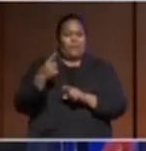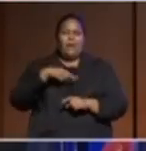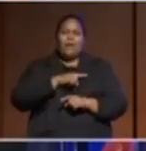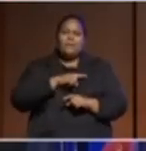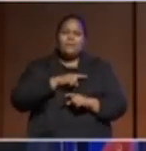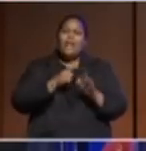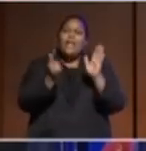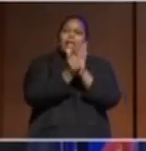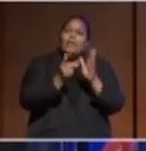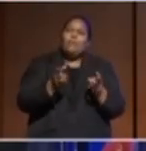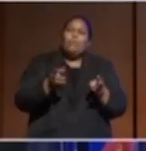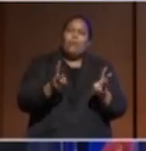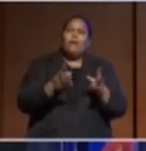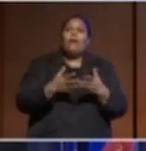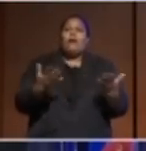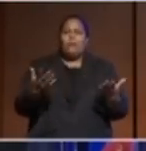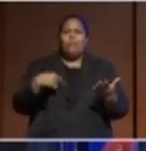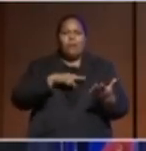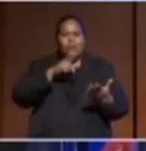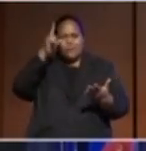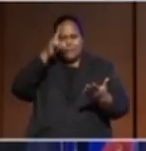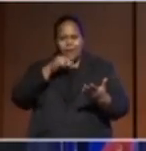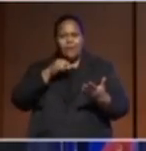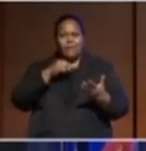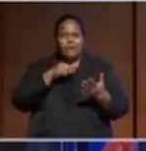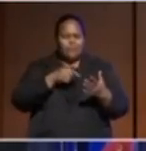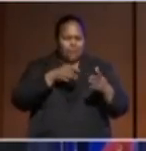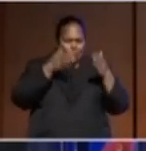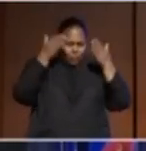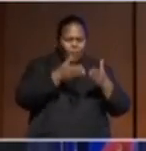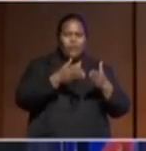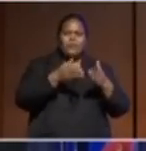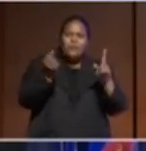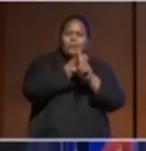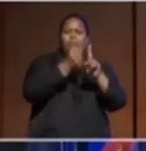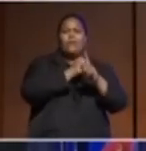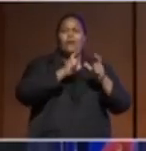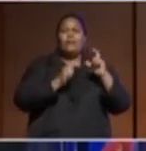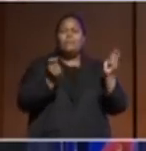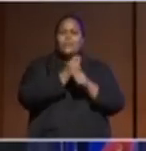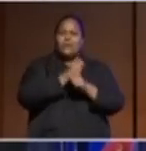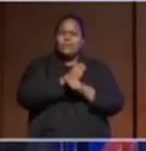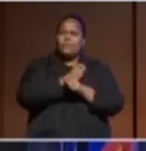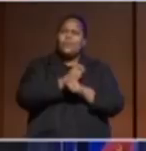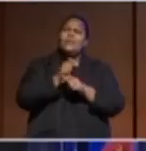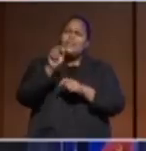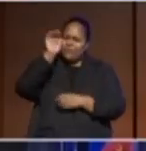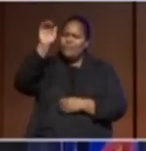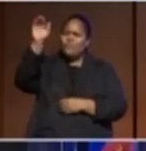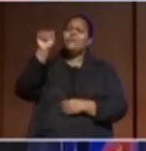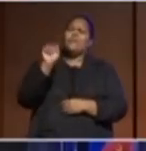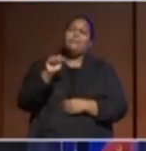secure our statehood regardless of the impact of climate change. And that's a future looking but it's a reality for